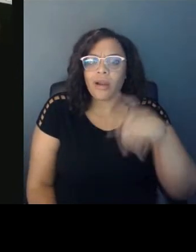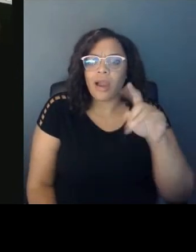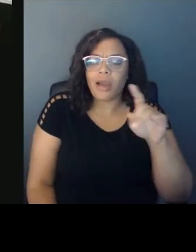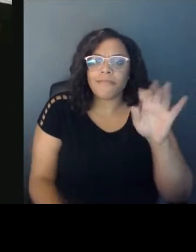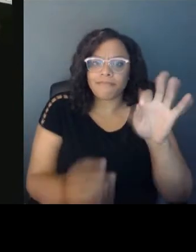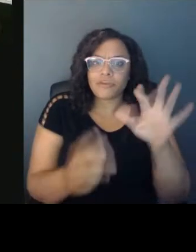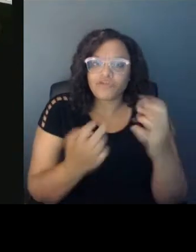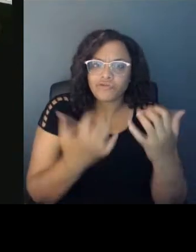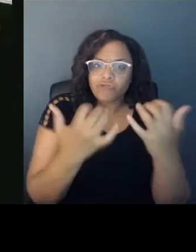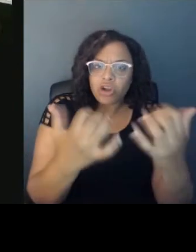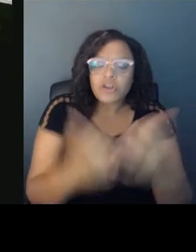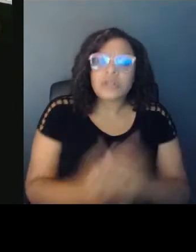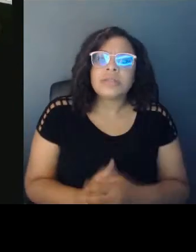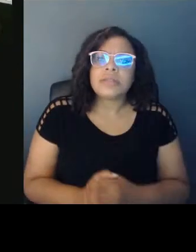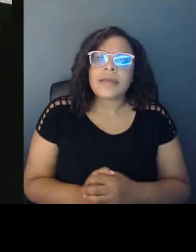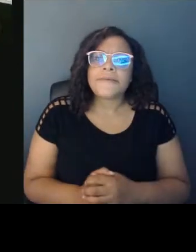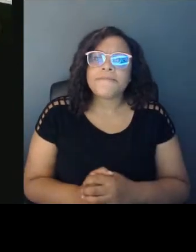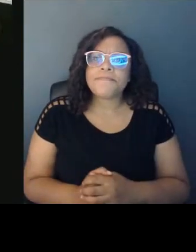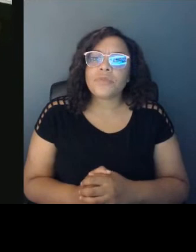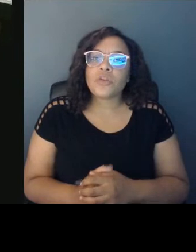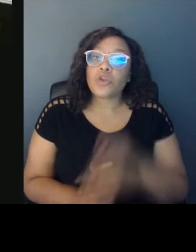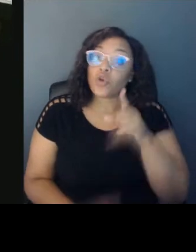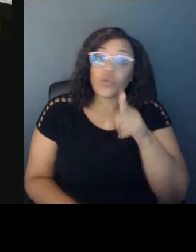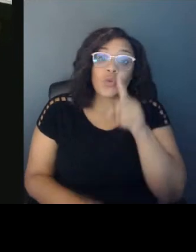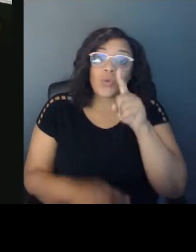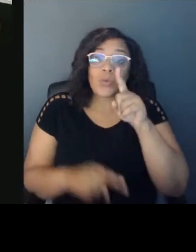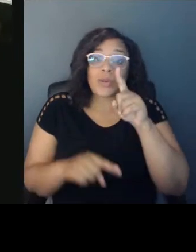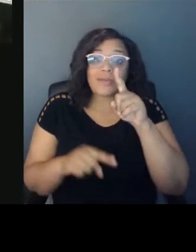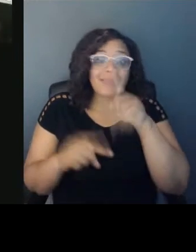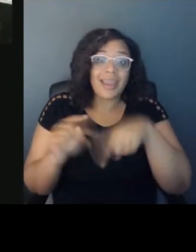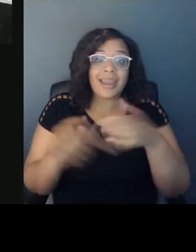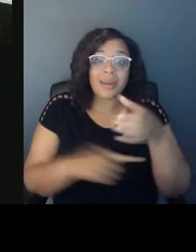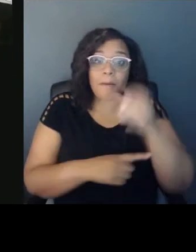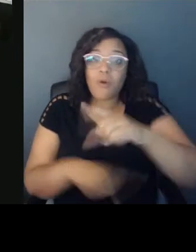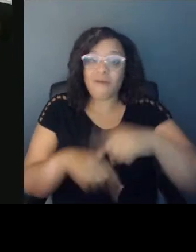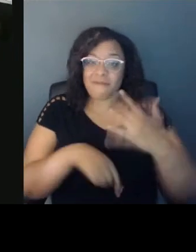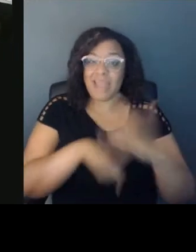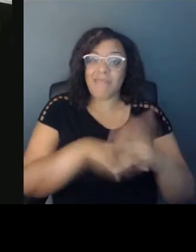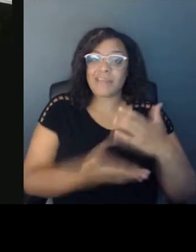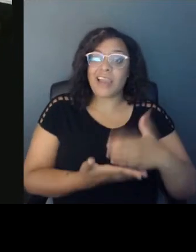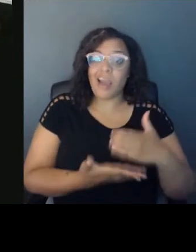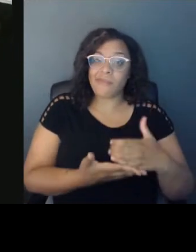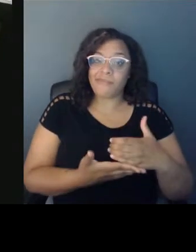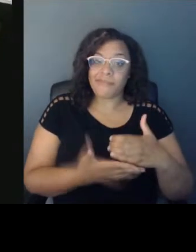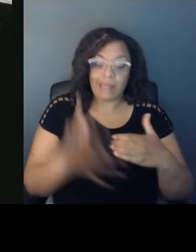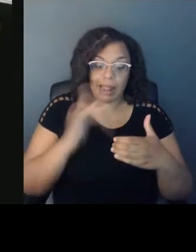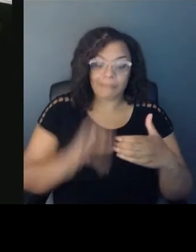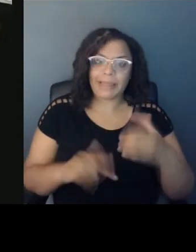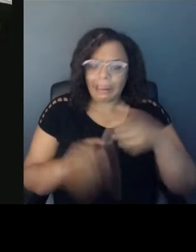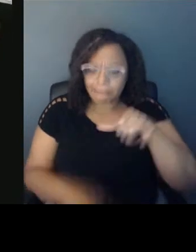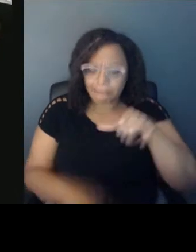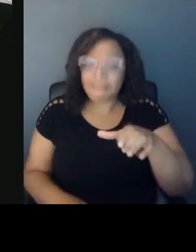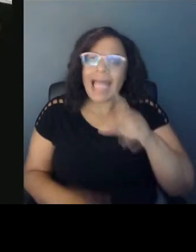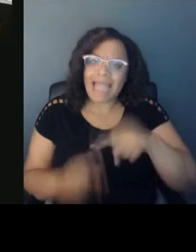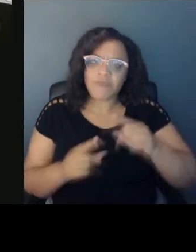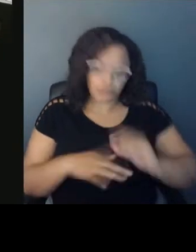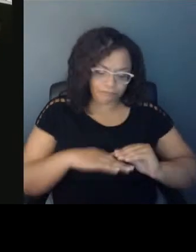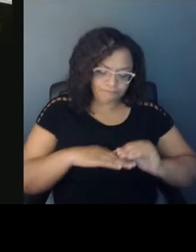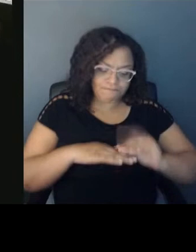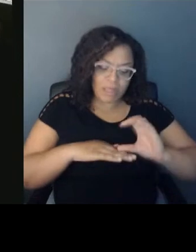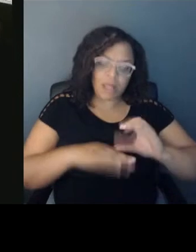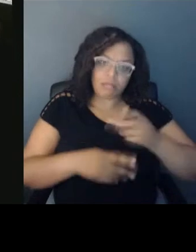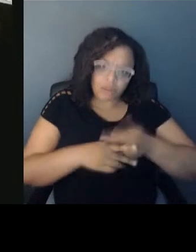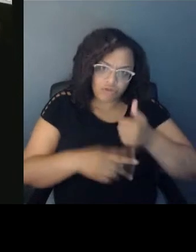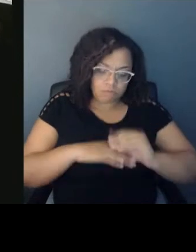can't pour from your cup if it's empty. So you have to take time to restore for yourself. And that's no